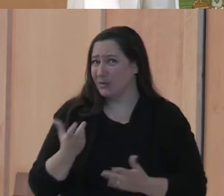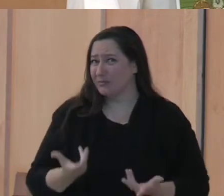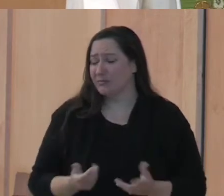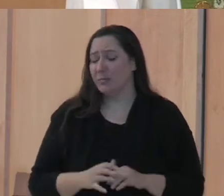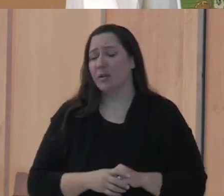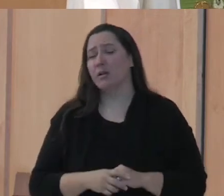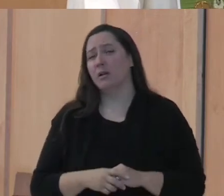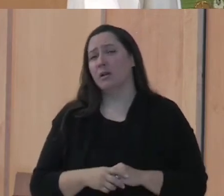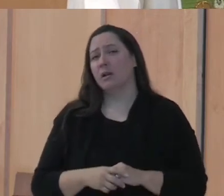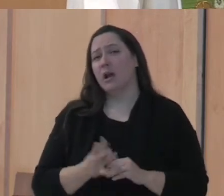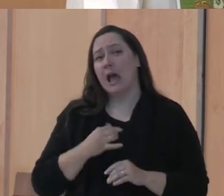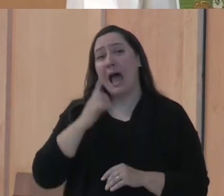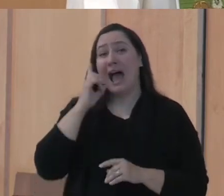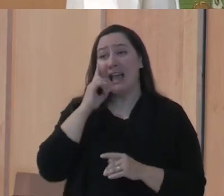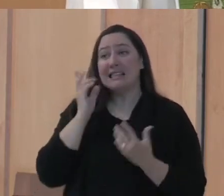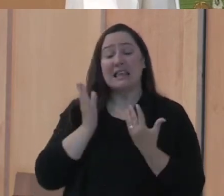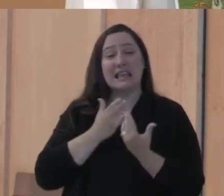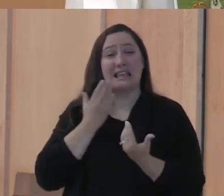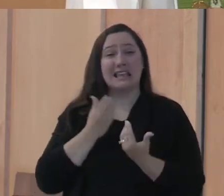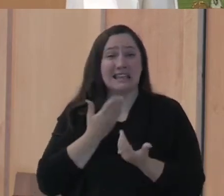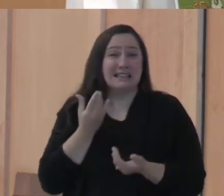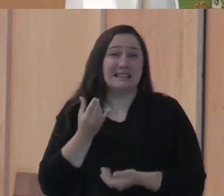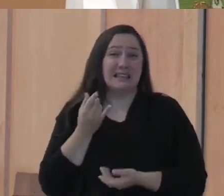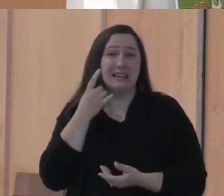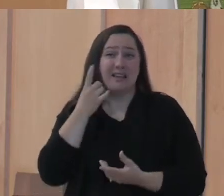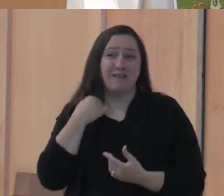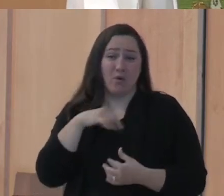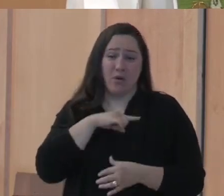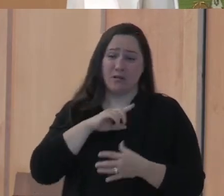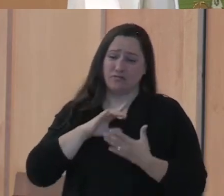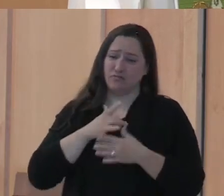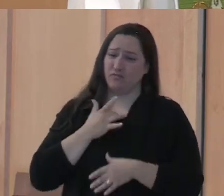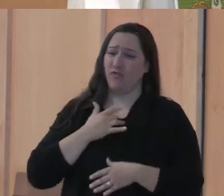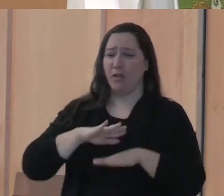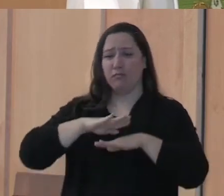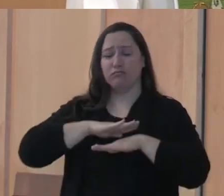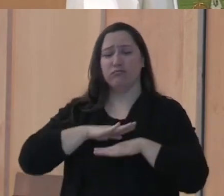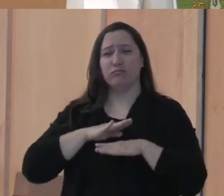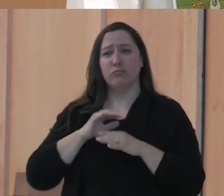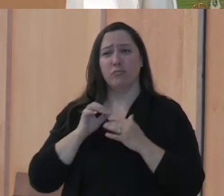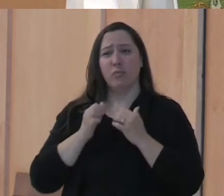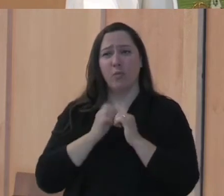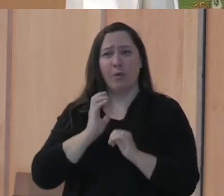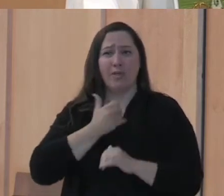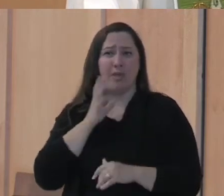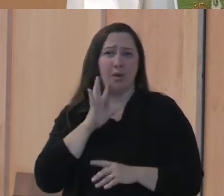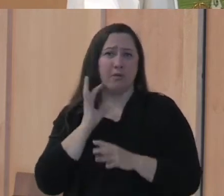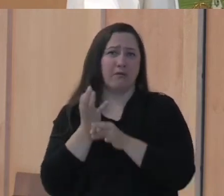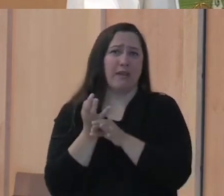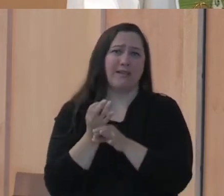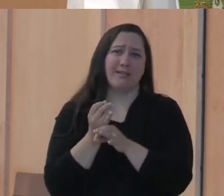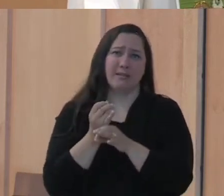I think it'd be easy for us to be content with a faith that's fairly shallow.